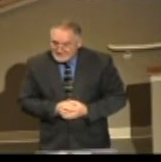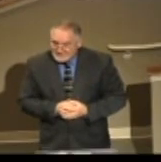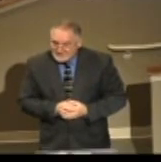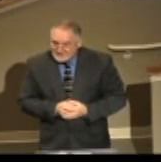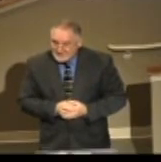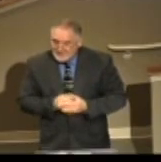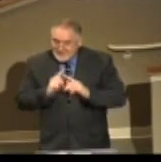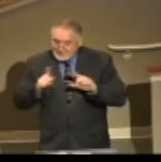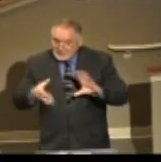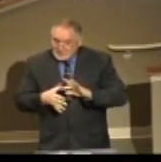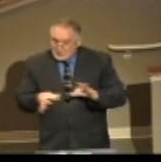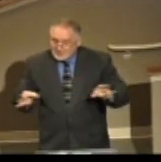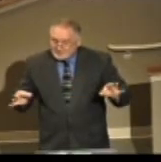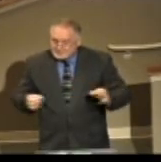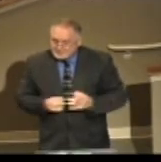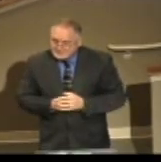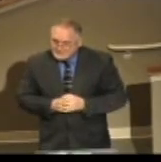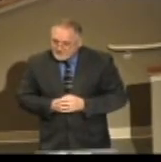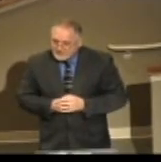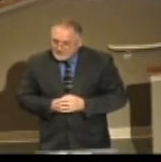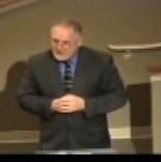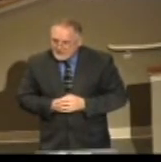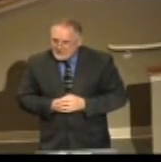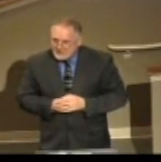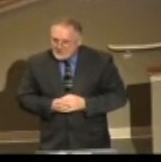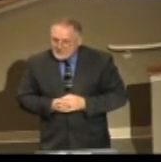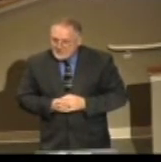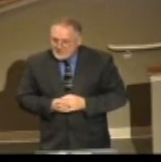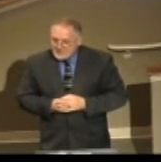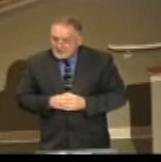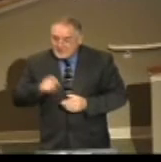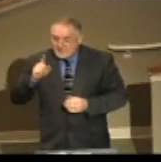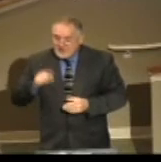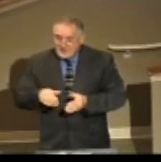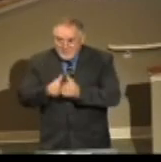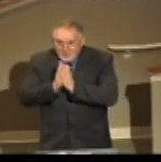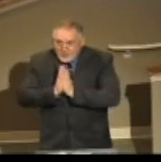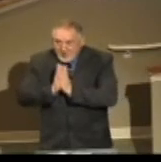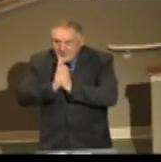I'm telling you a story. Just hang on with me. We'd have to pray money down to just feed our kids.